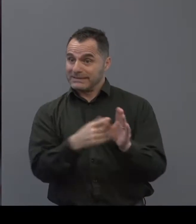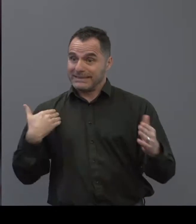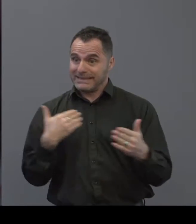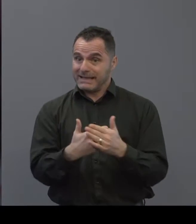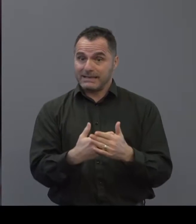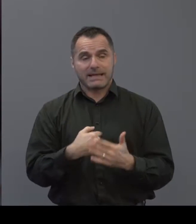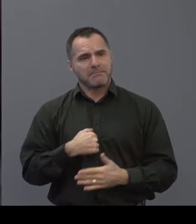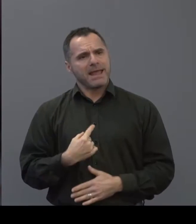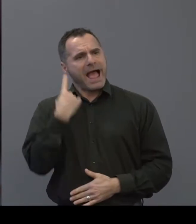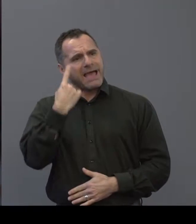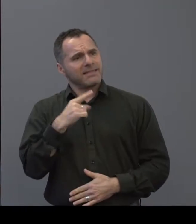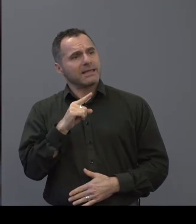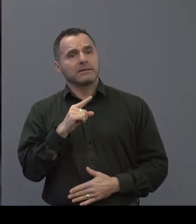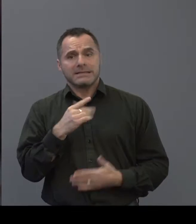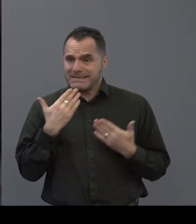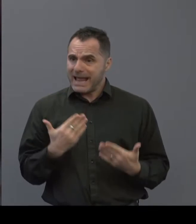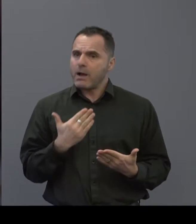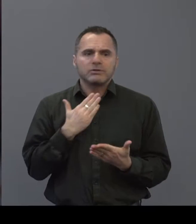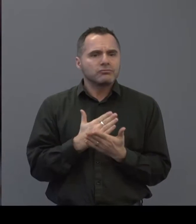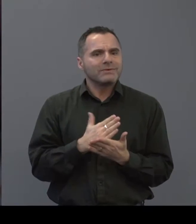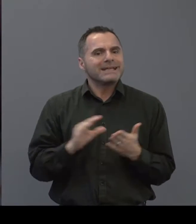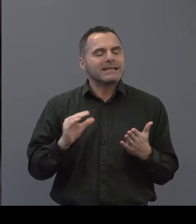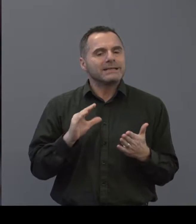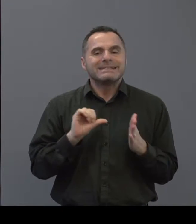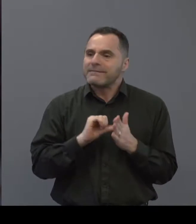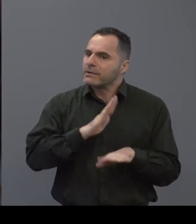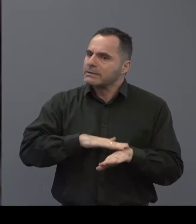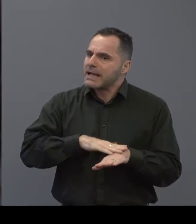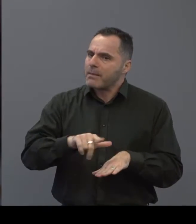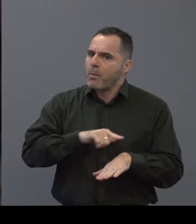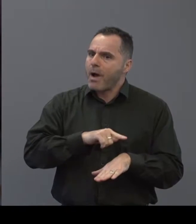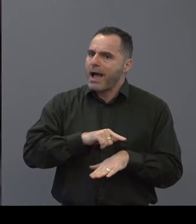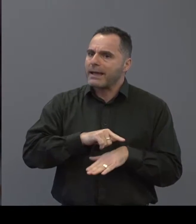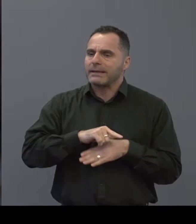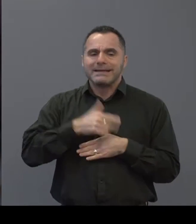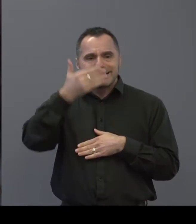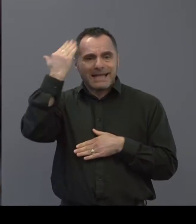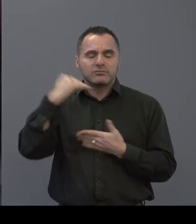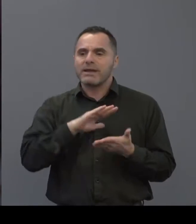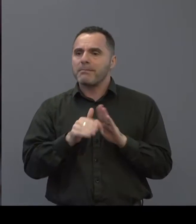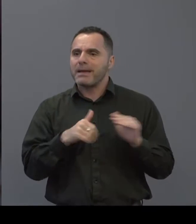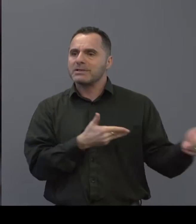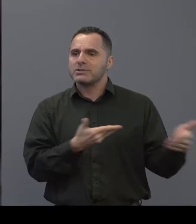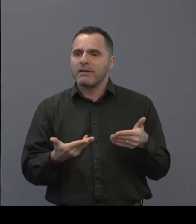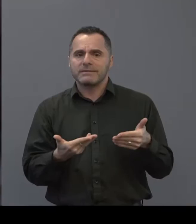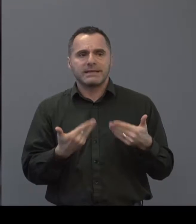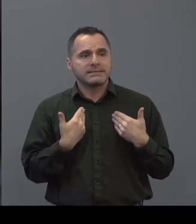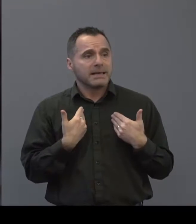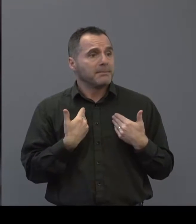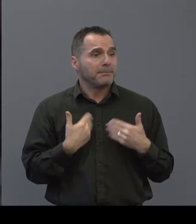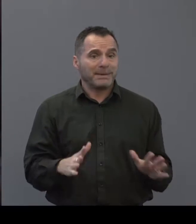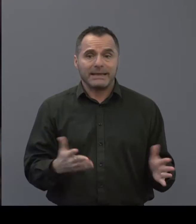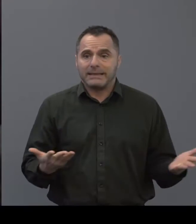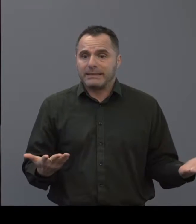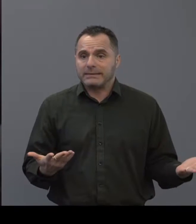i think this is a really really difficult time where lots of sensory impairment services from social services are being you